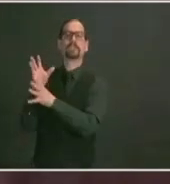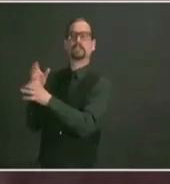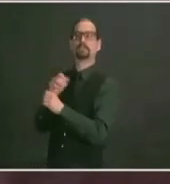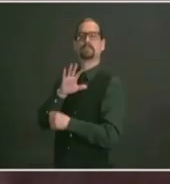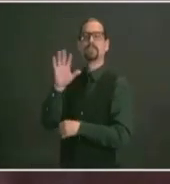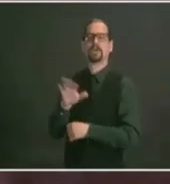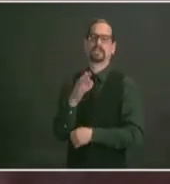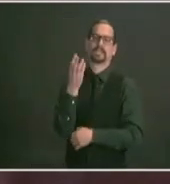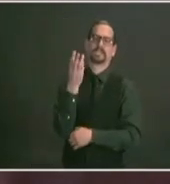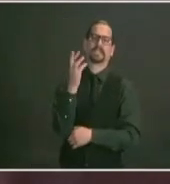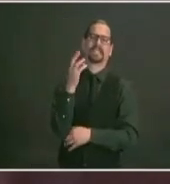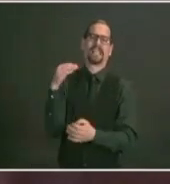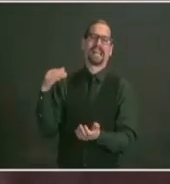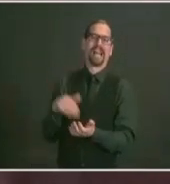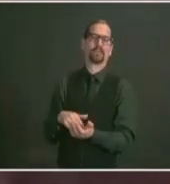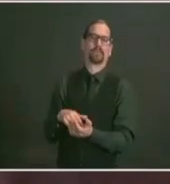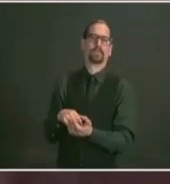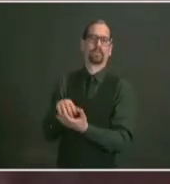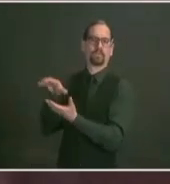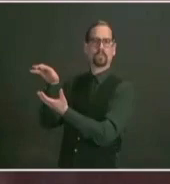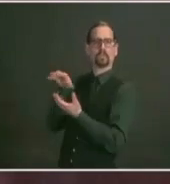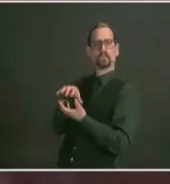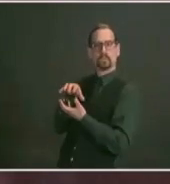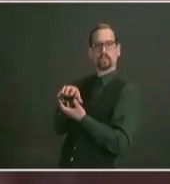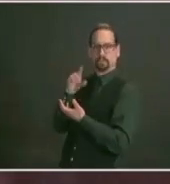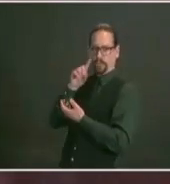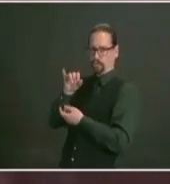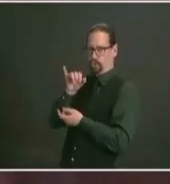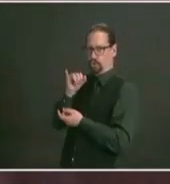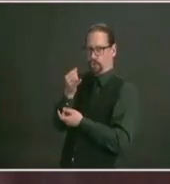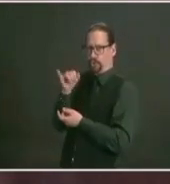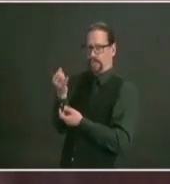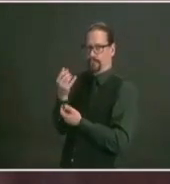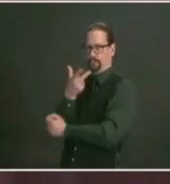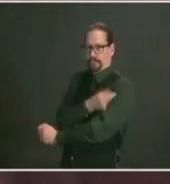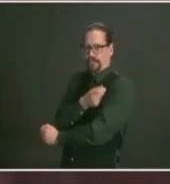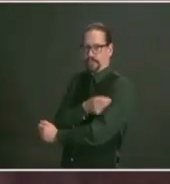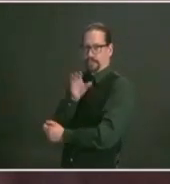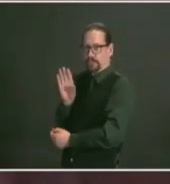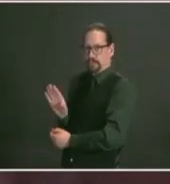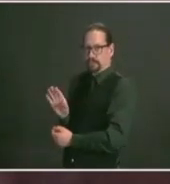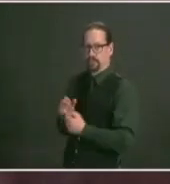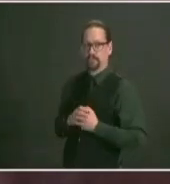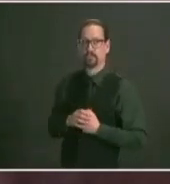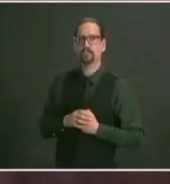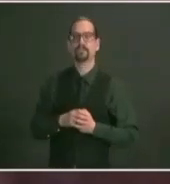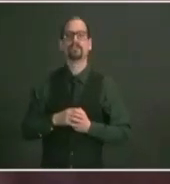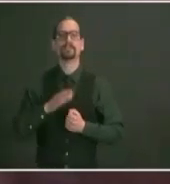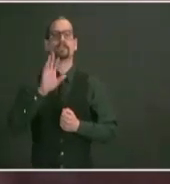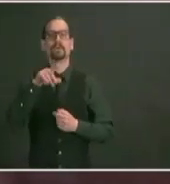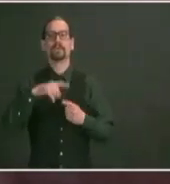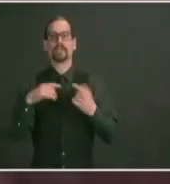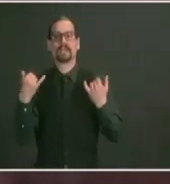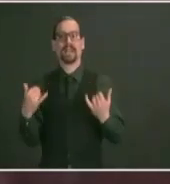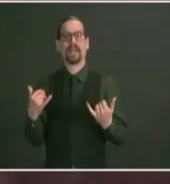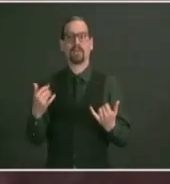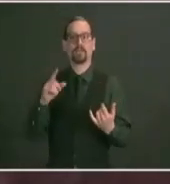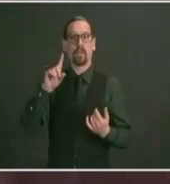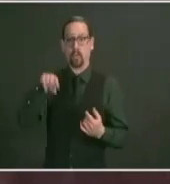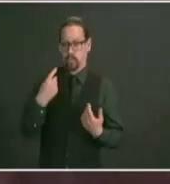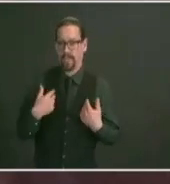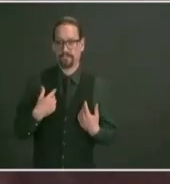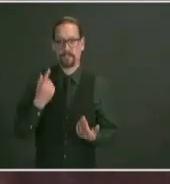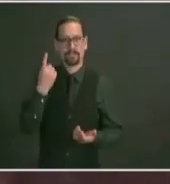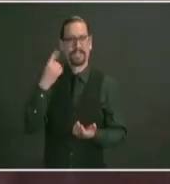the month compared to the roughly 1500 we are getting now and that 16 000 figure is slated to continue